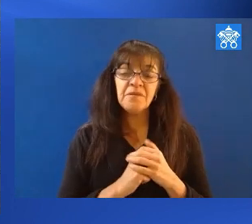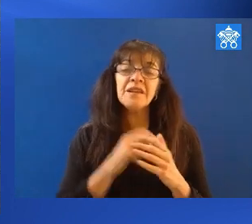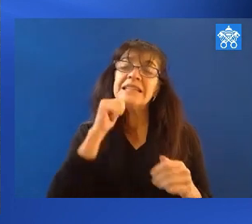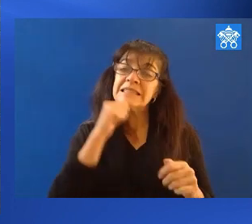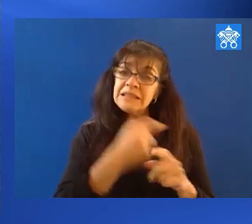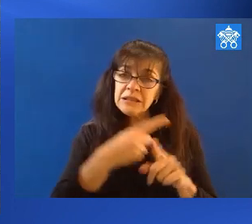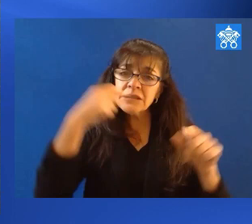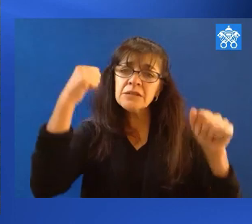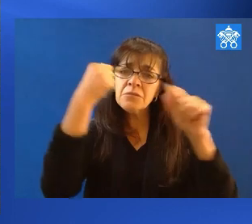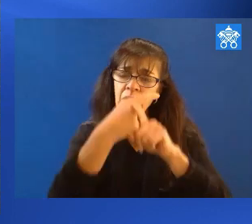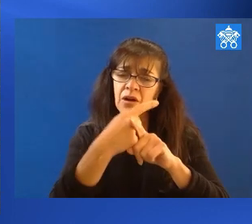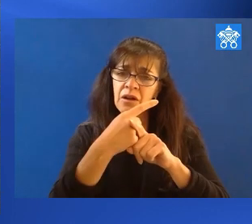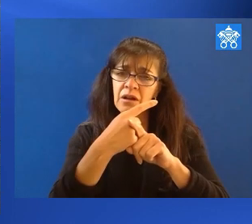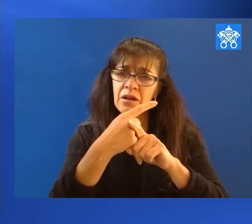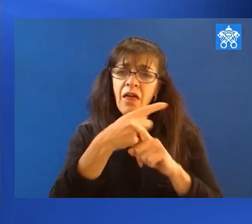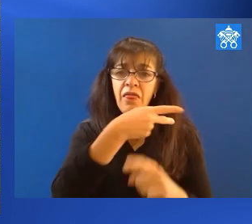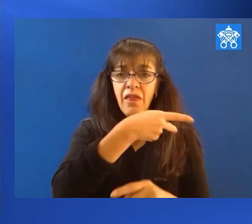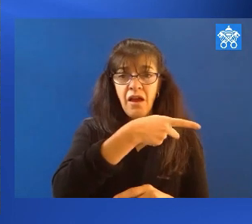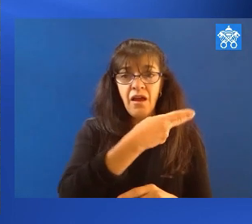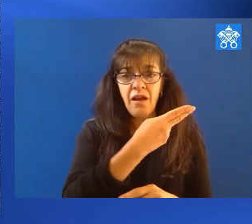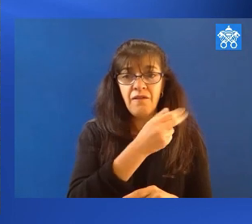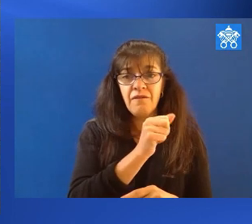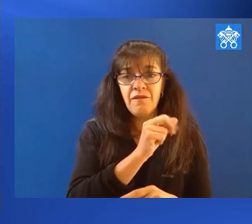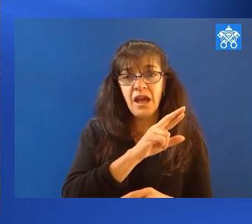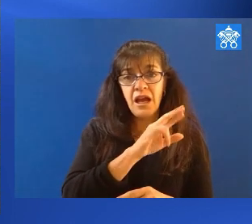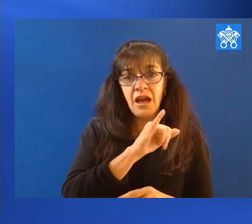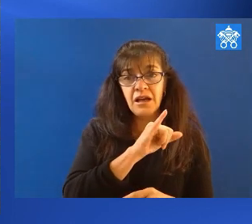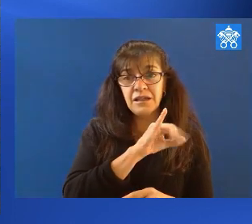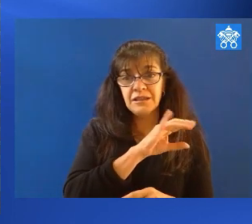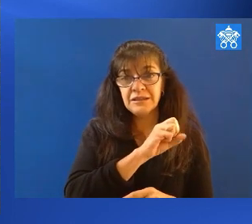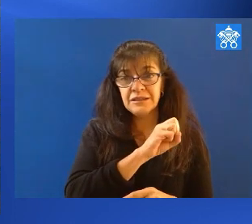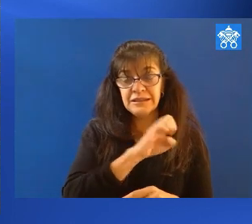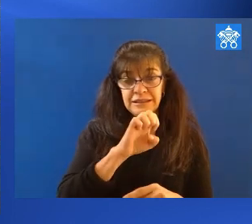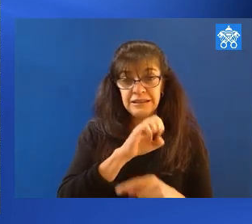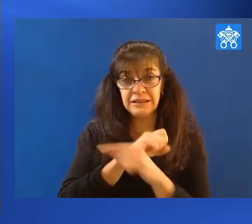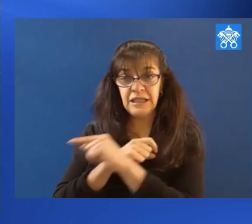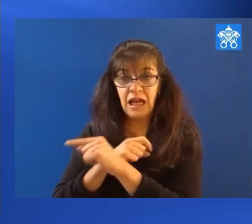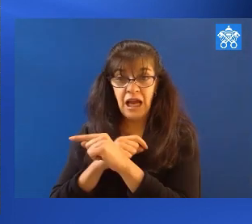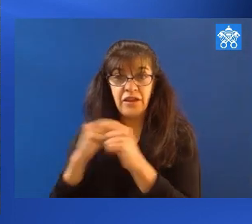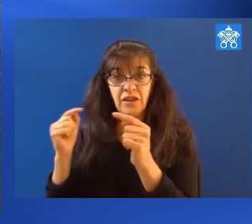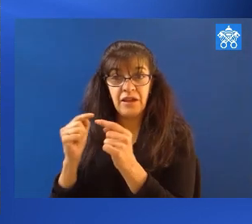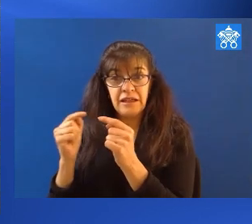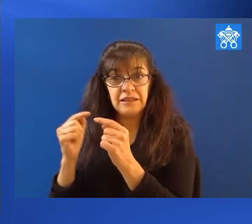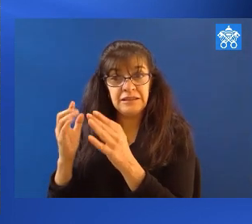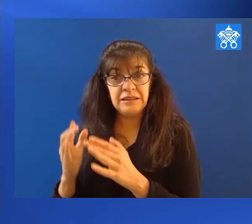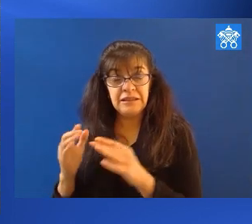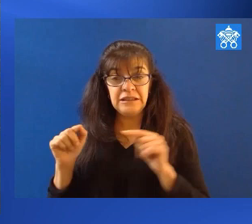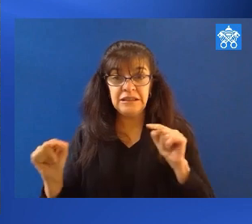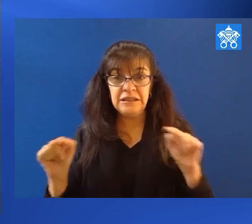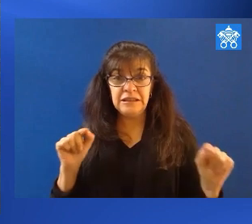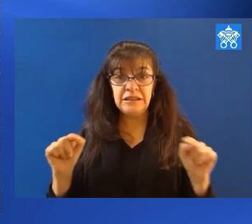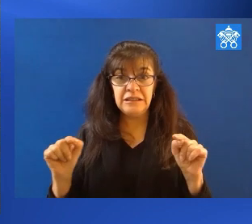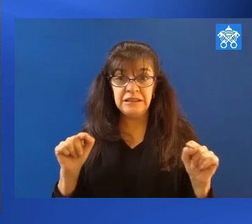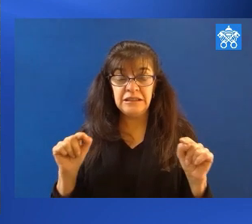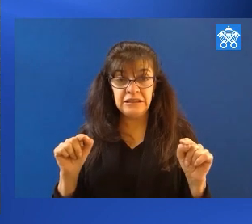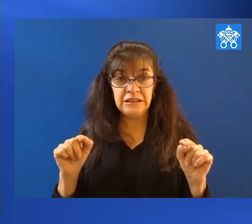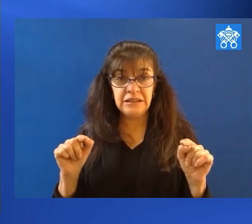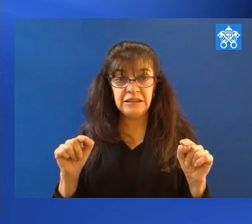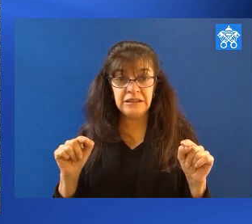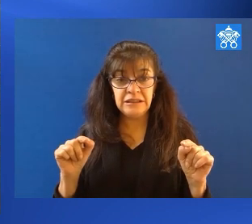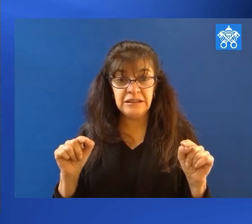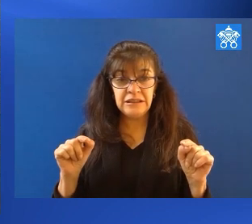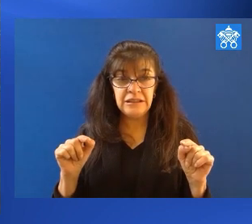Brothers and sisters, the Pharisee and the publican concern us closely.